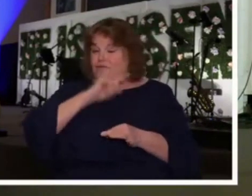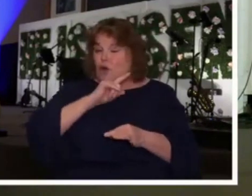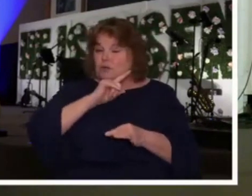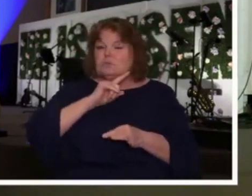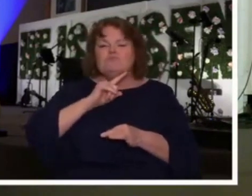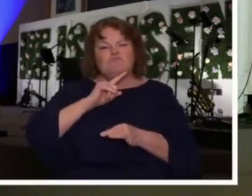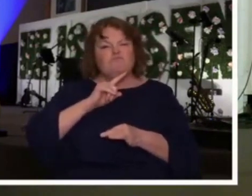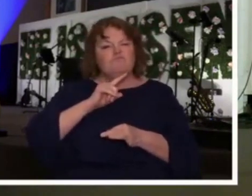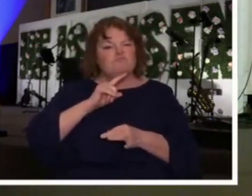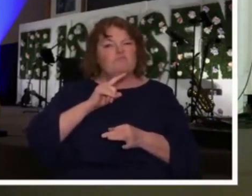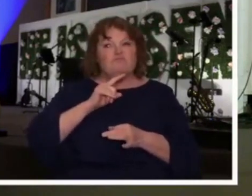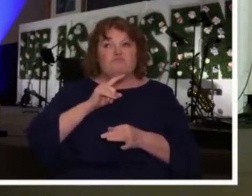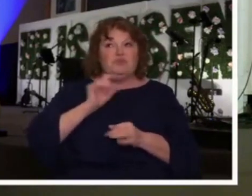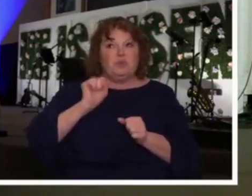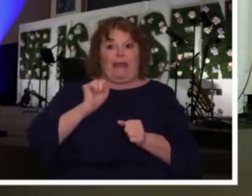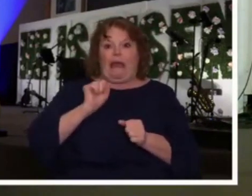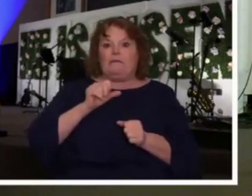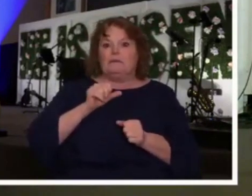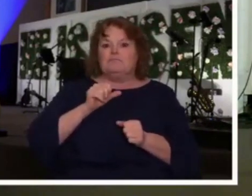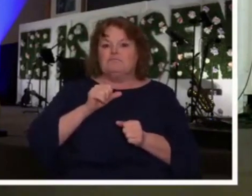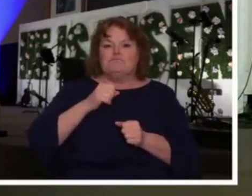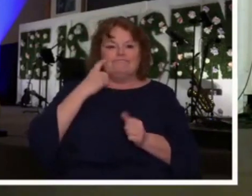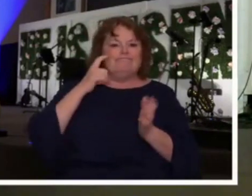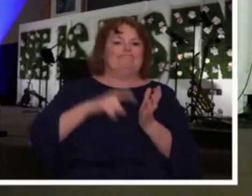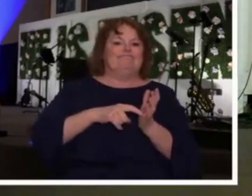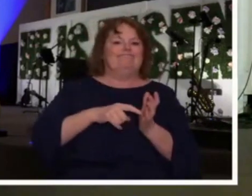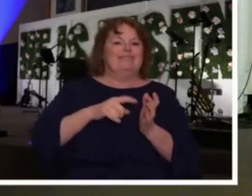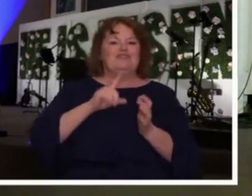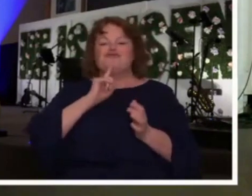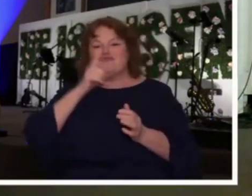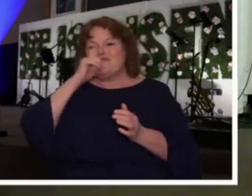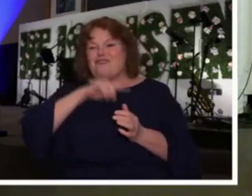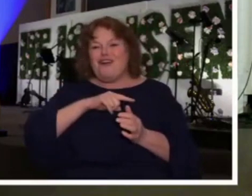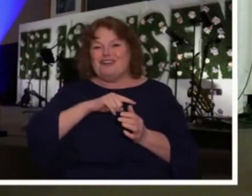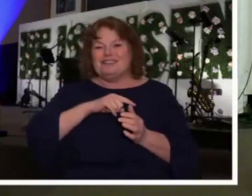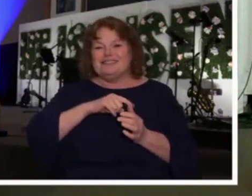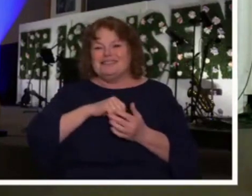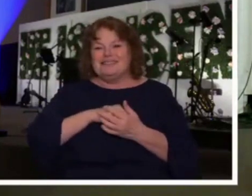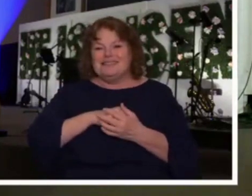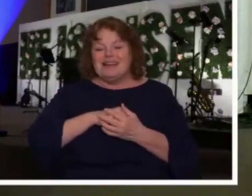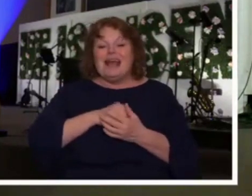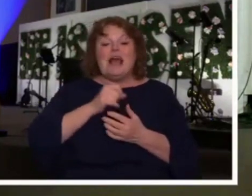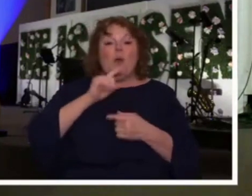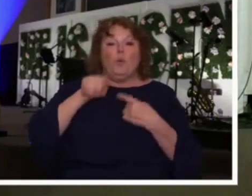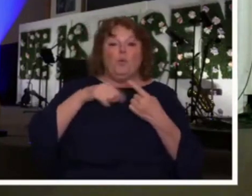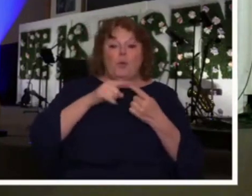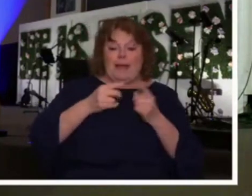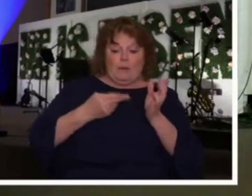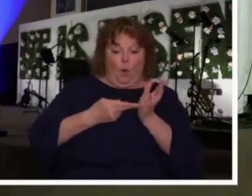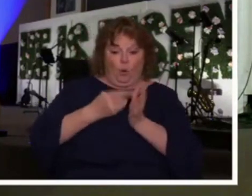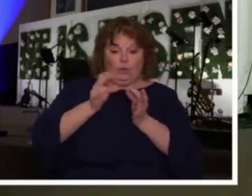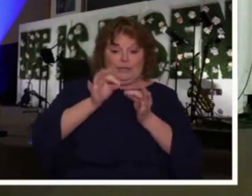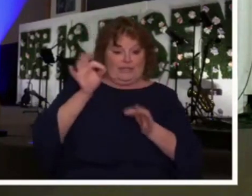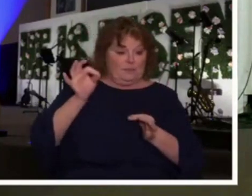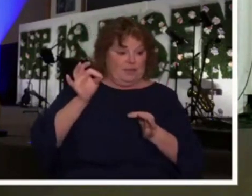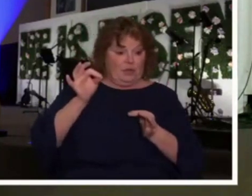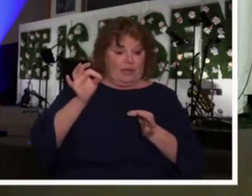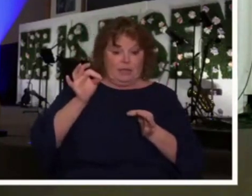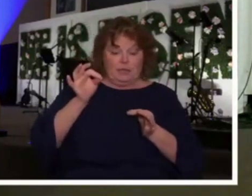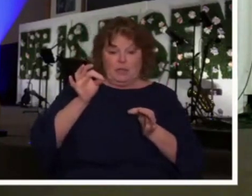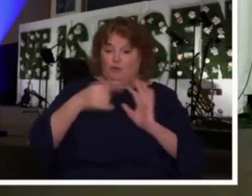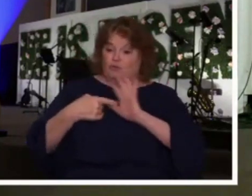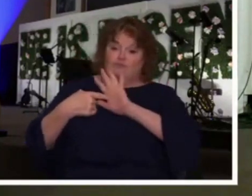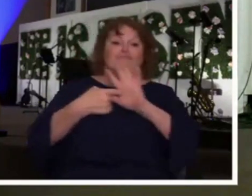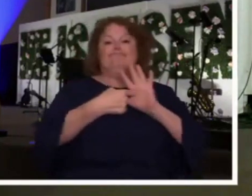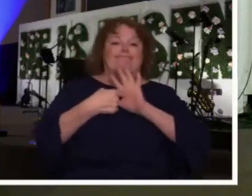assure you that whether it is me or somebody else of our pastoral staff, when the manifestations of the Spirit happen within our church,